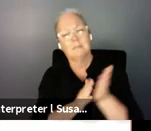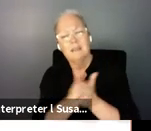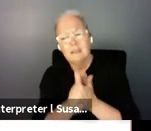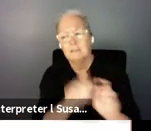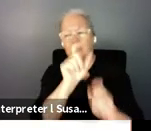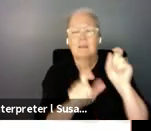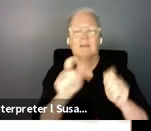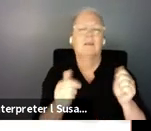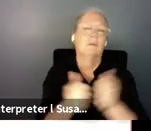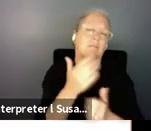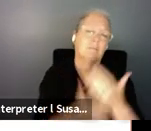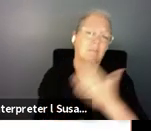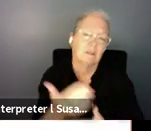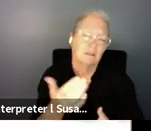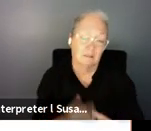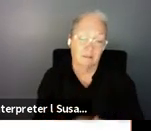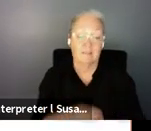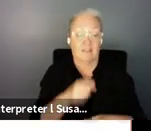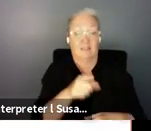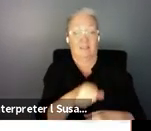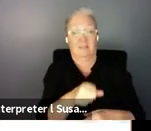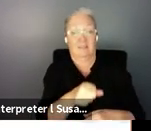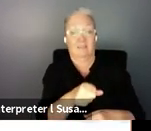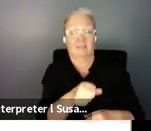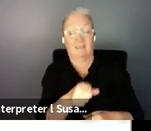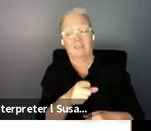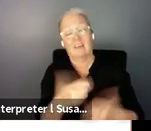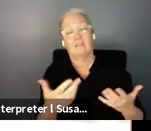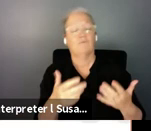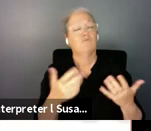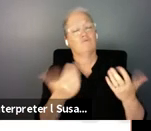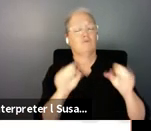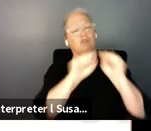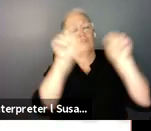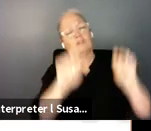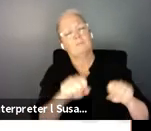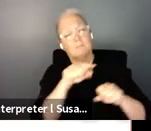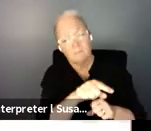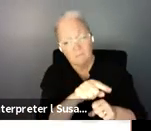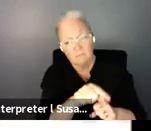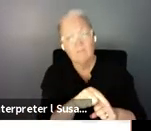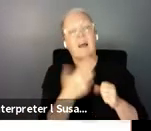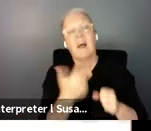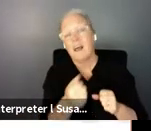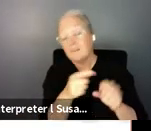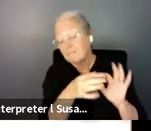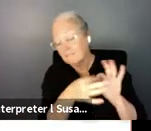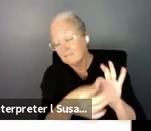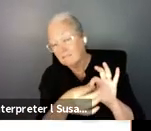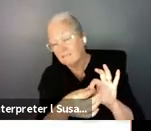and the scheme um reduces some of the disability related uh costs on healthcare